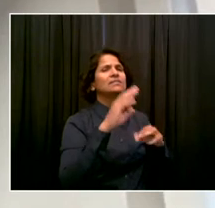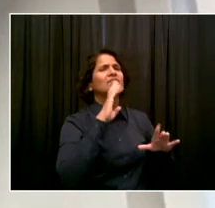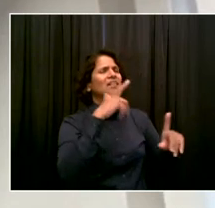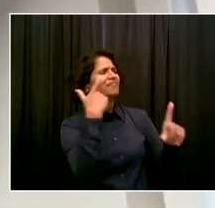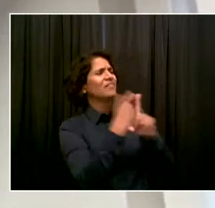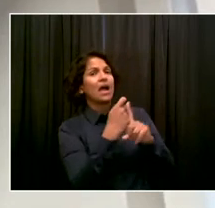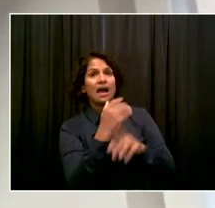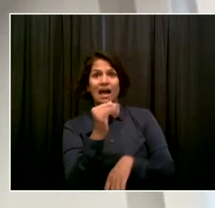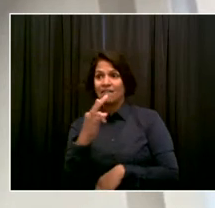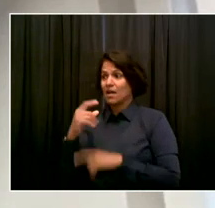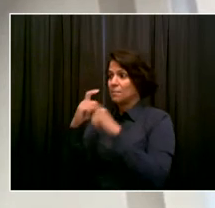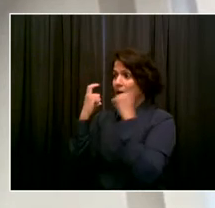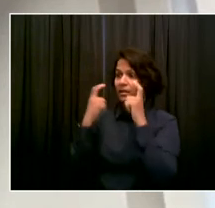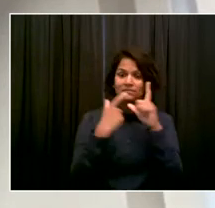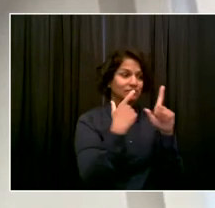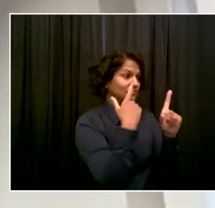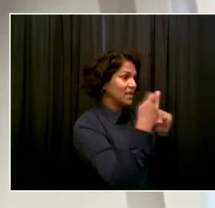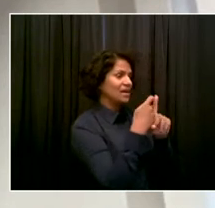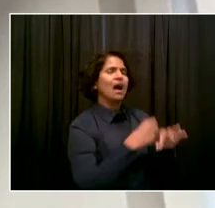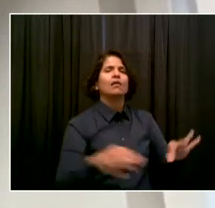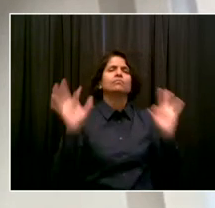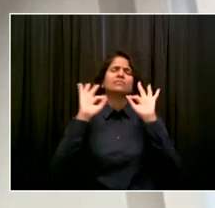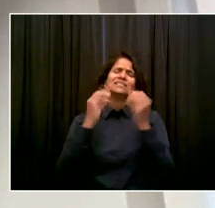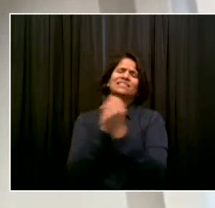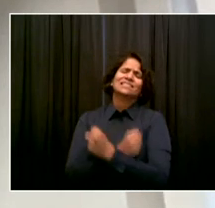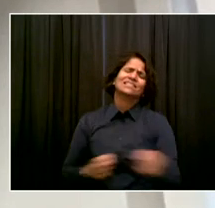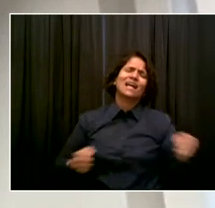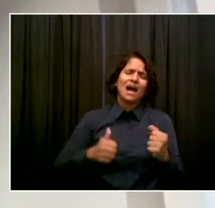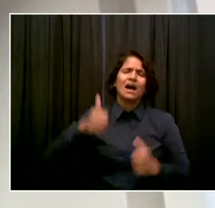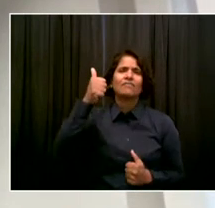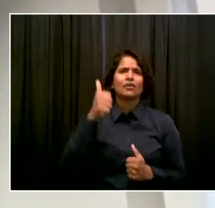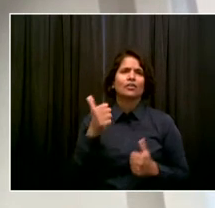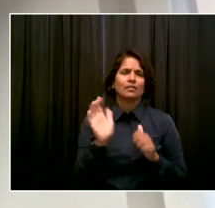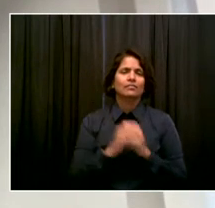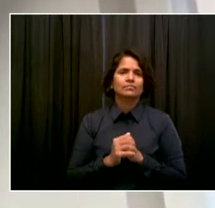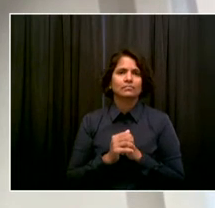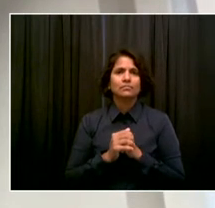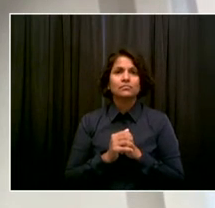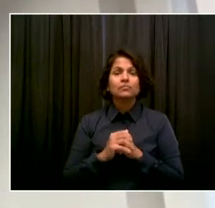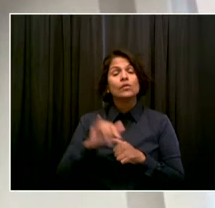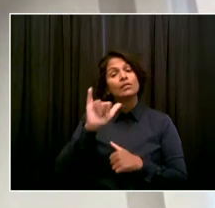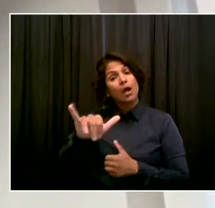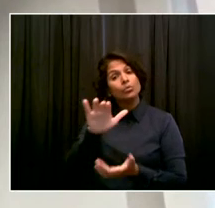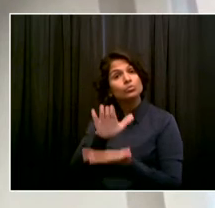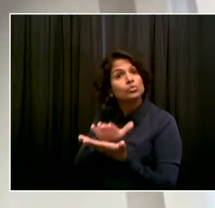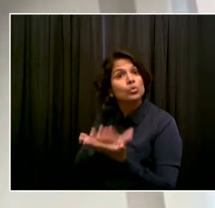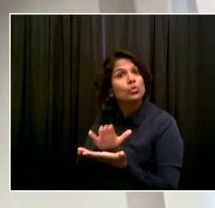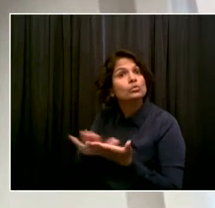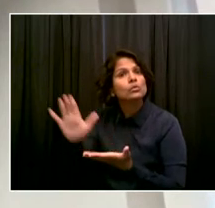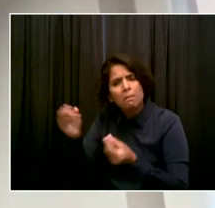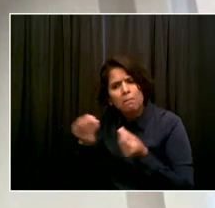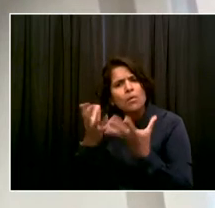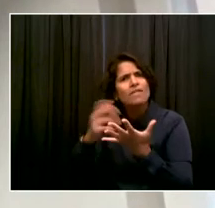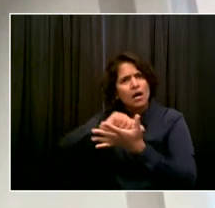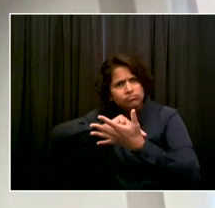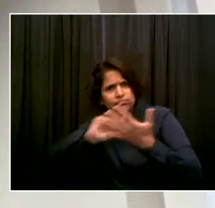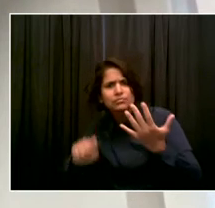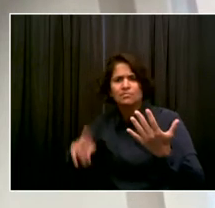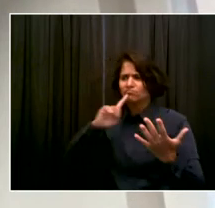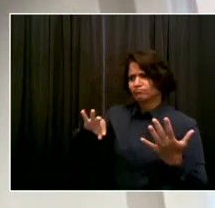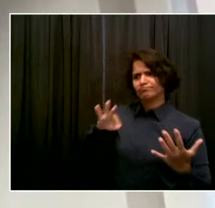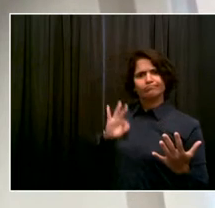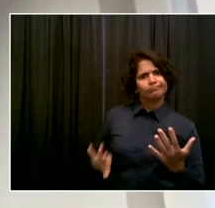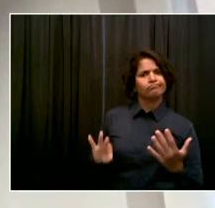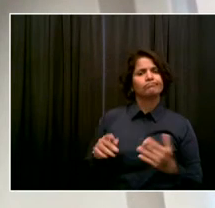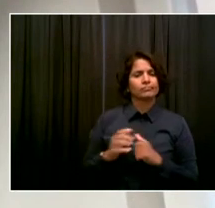health is not just about COVID. Schools provide enormous health benefits that need to be considered at all times. Thank you. Dr. Chokse,